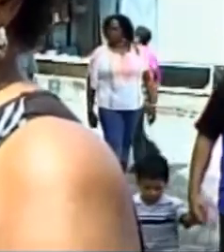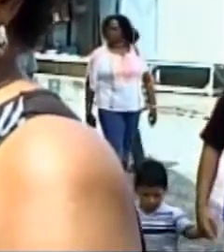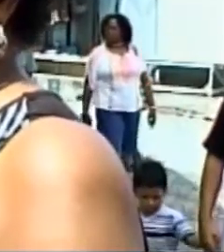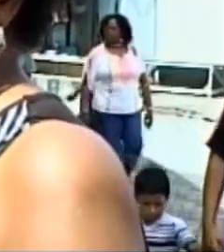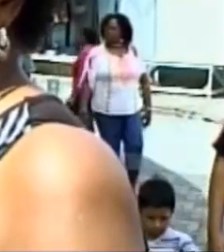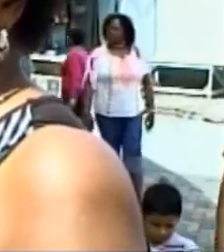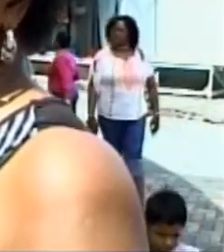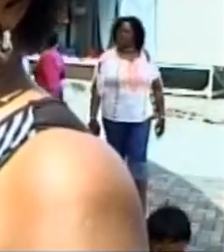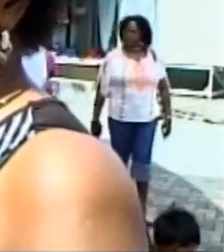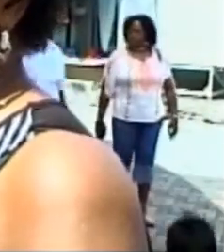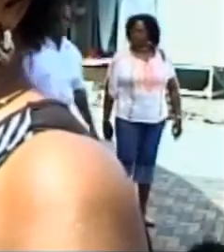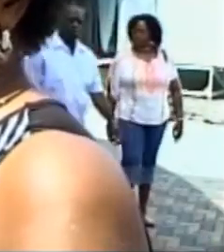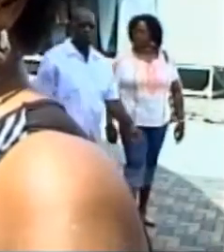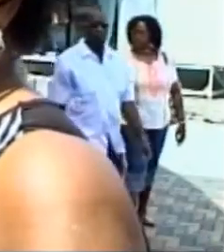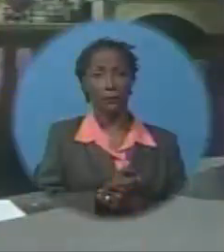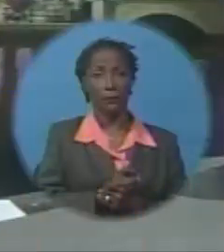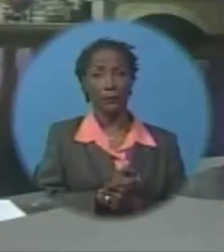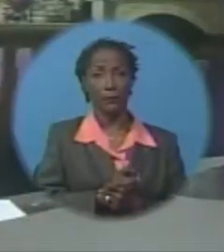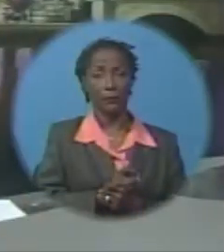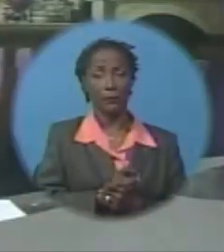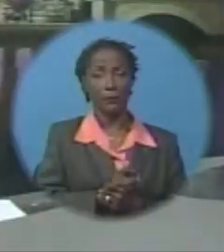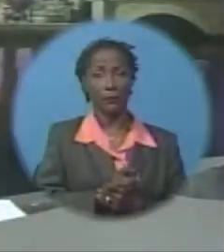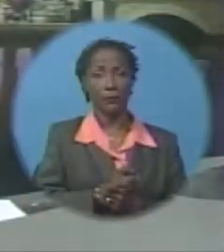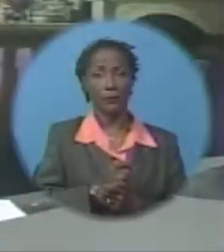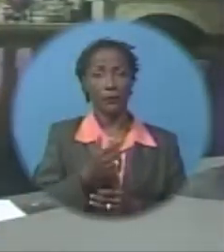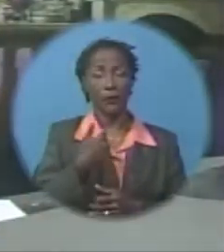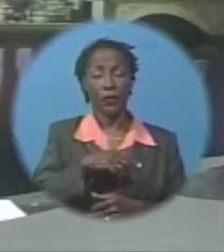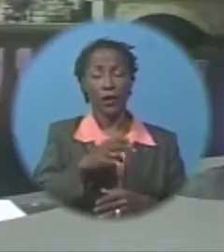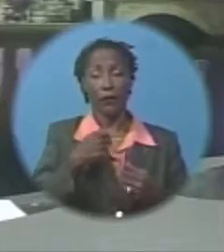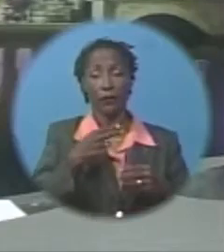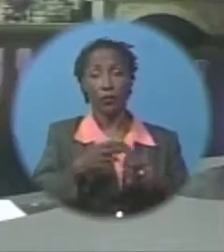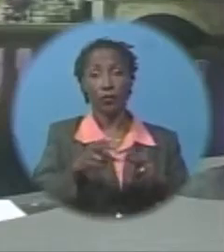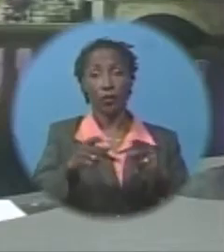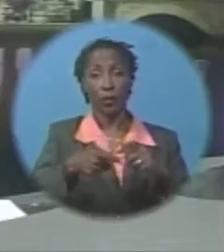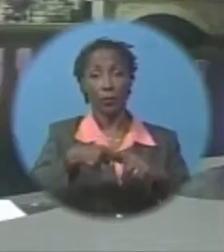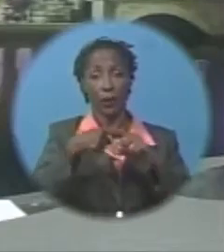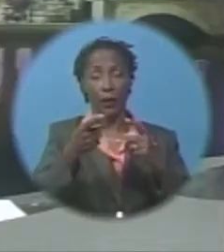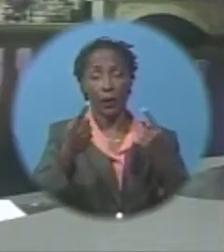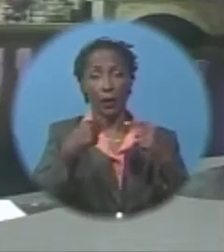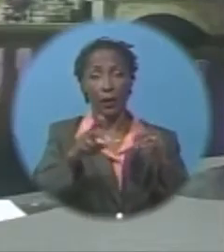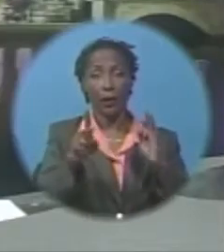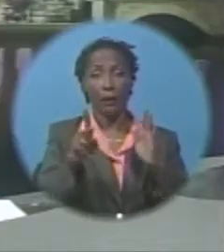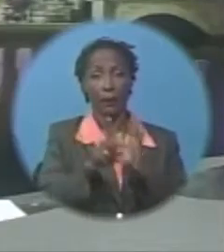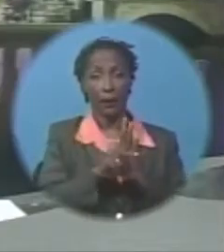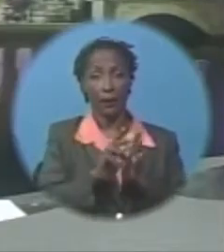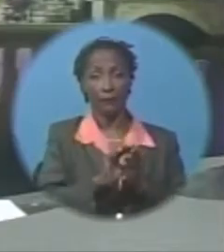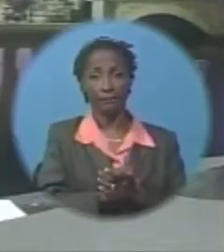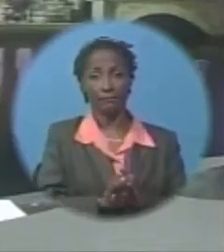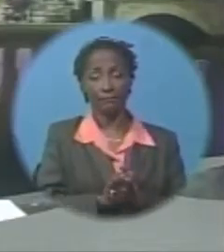we have to do what we have to do. Okay, we'll take a short break here and come back with more news.